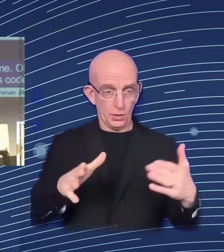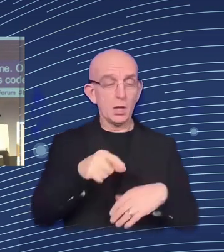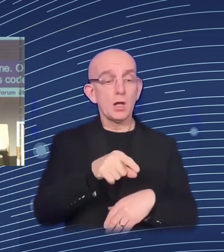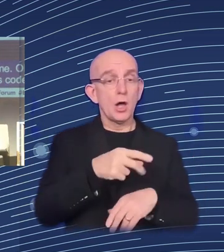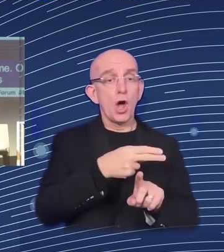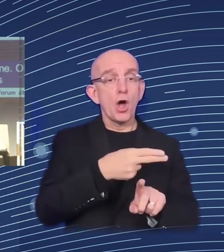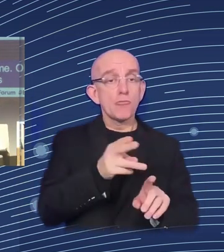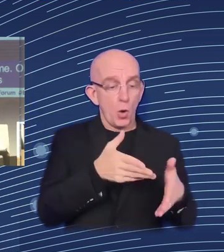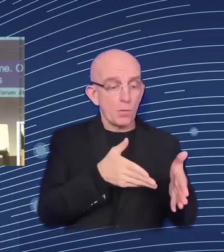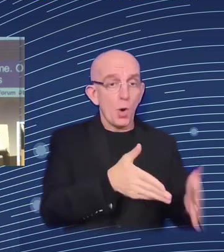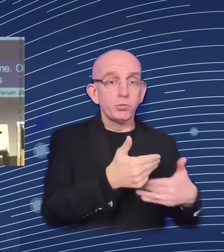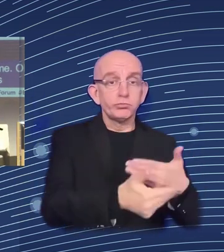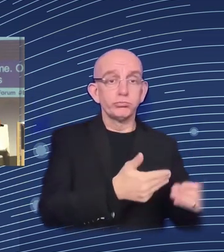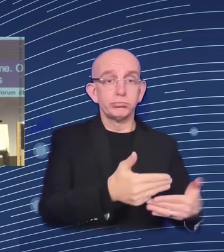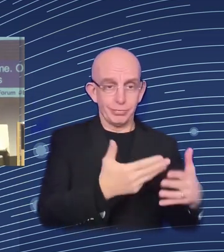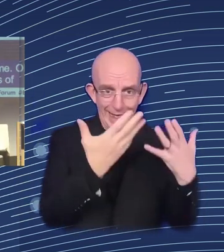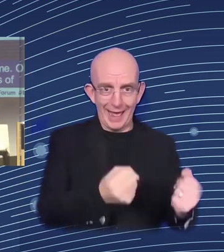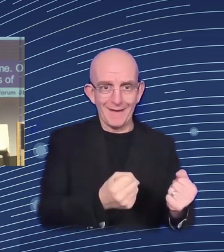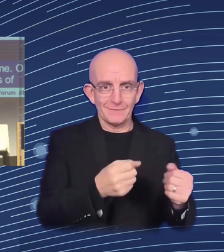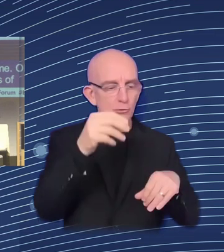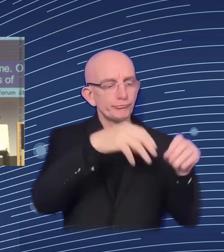of the national budget plan.